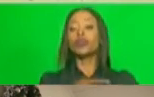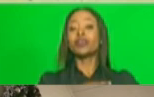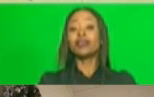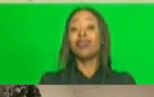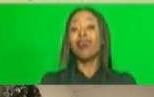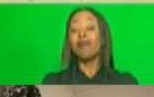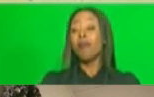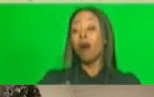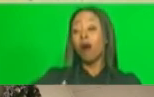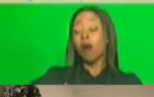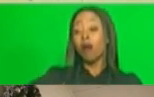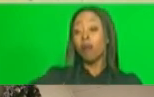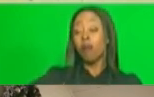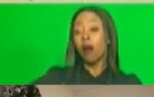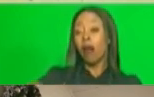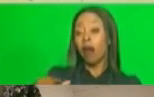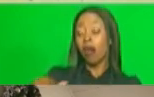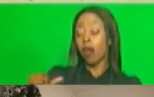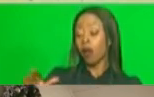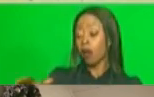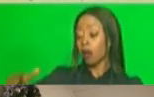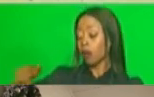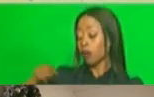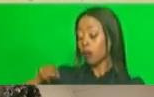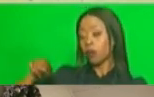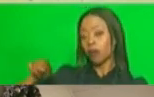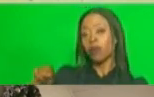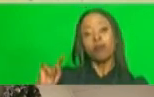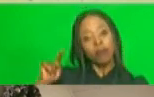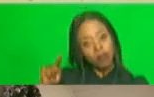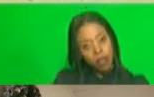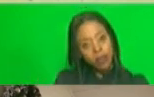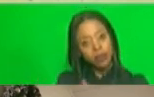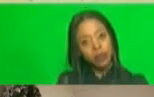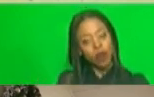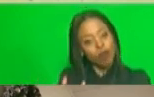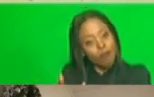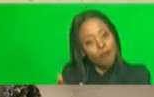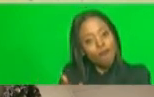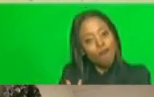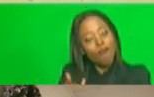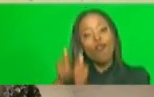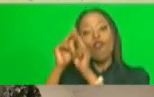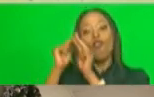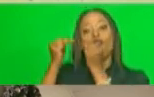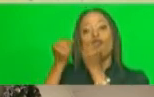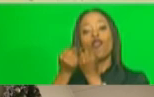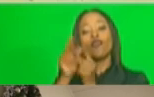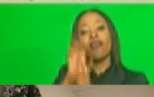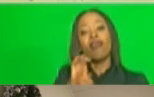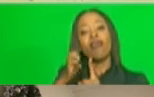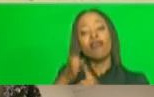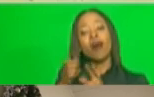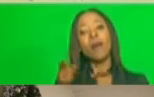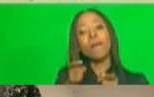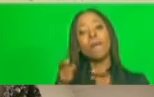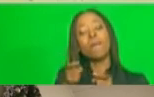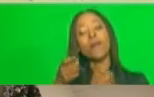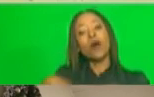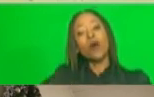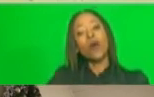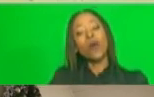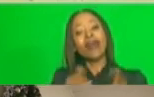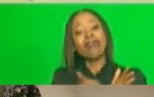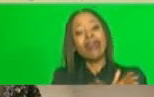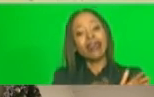landfills sites will be required to comply with the National Environmental Management Waste